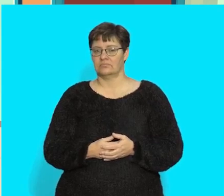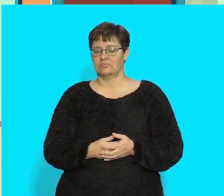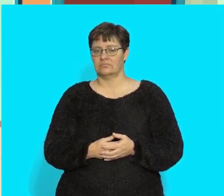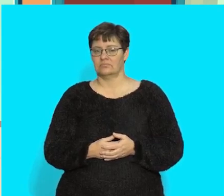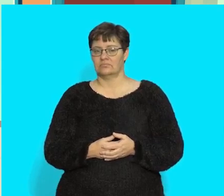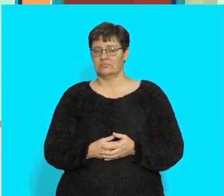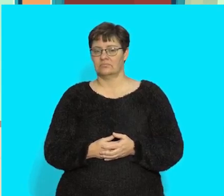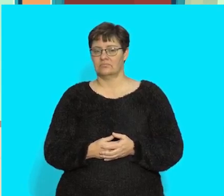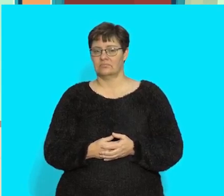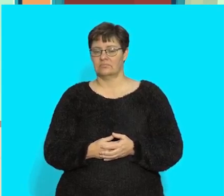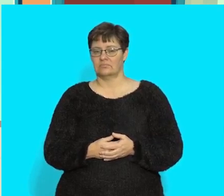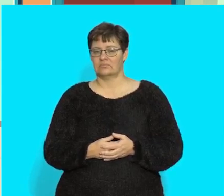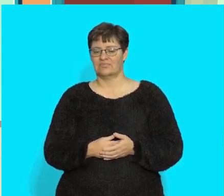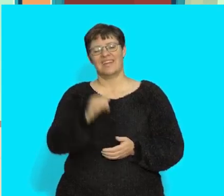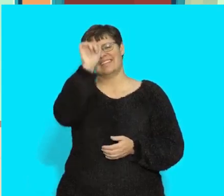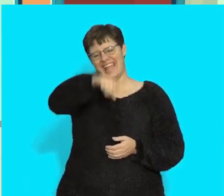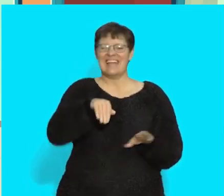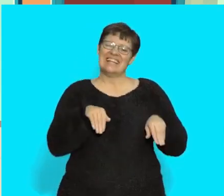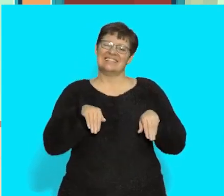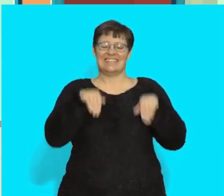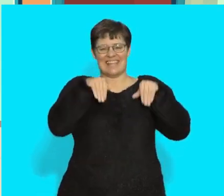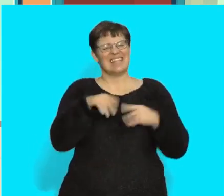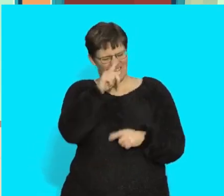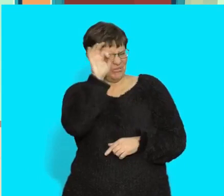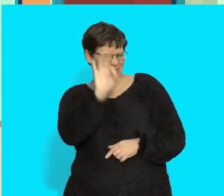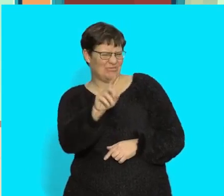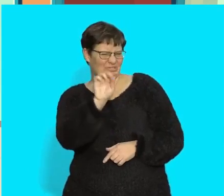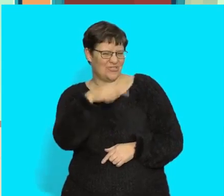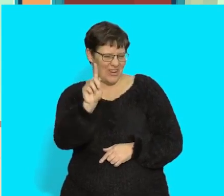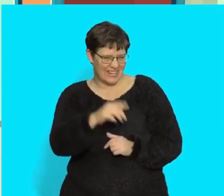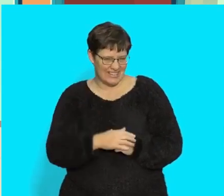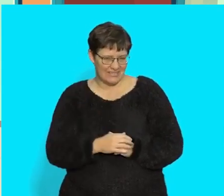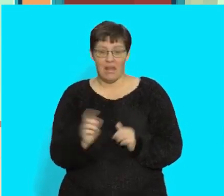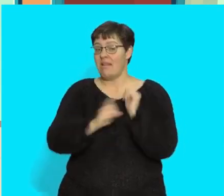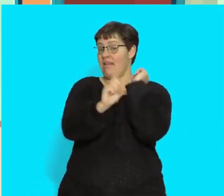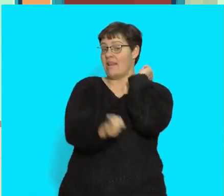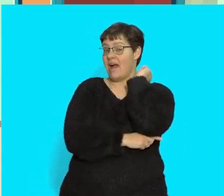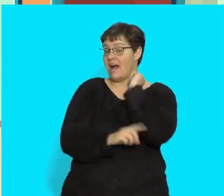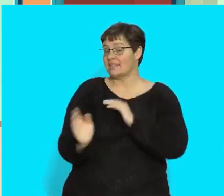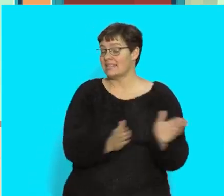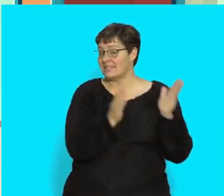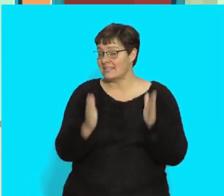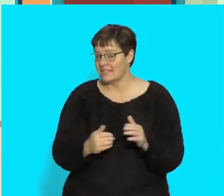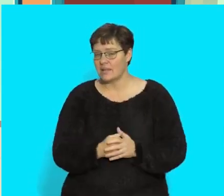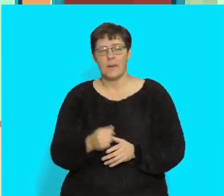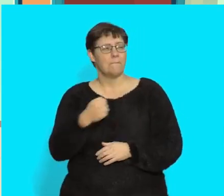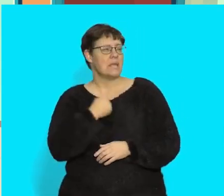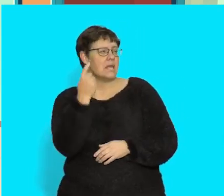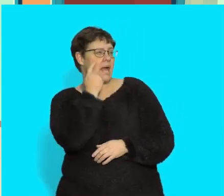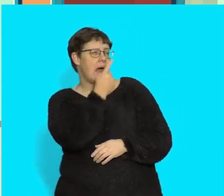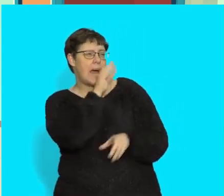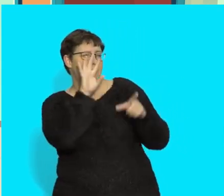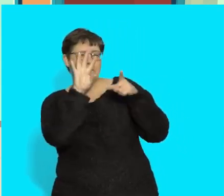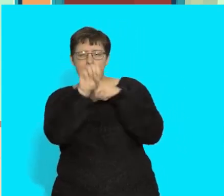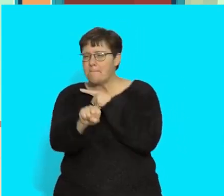It's a desi, of course. Here's the last one. I spy with my little eye